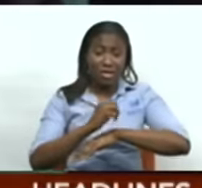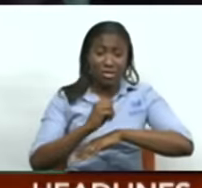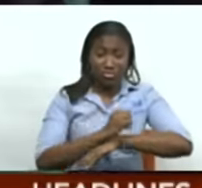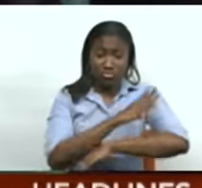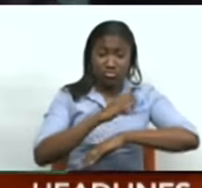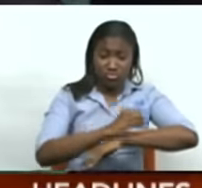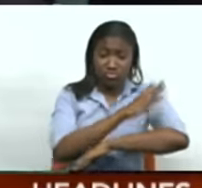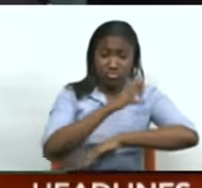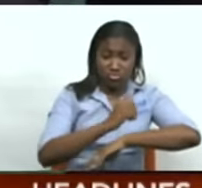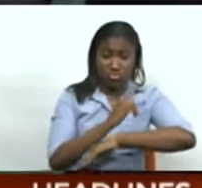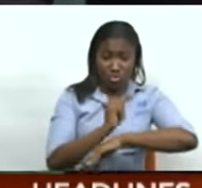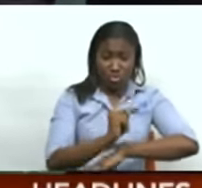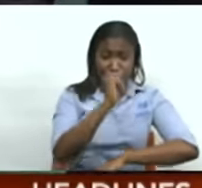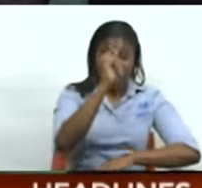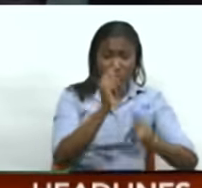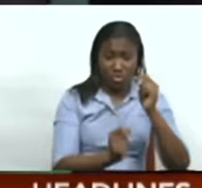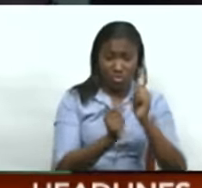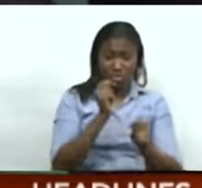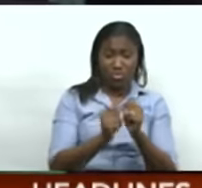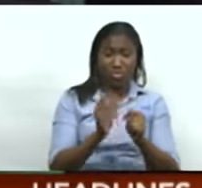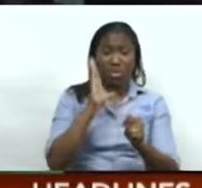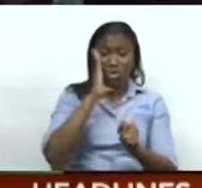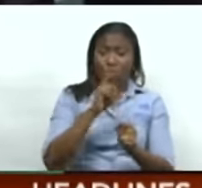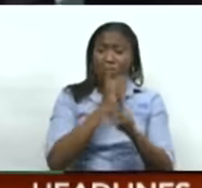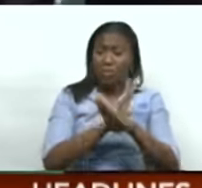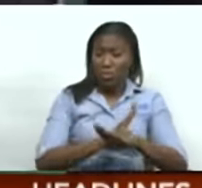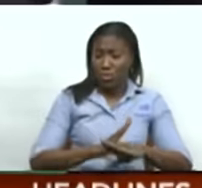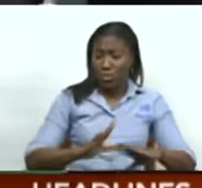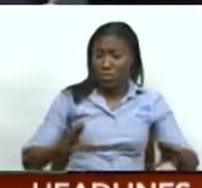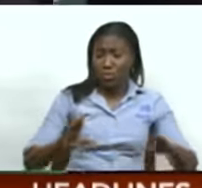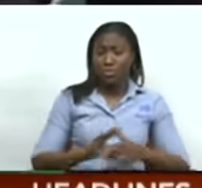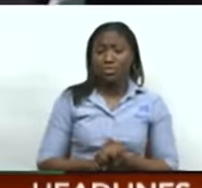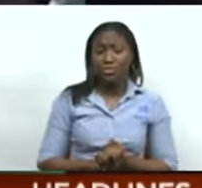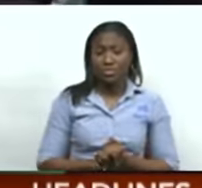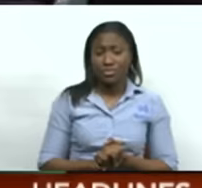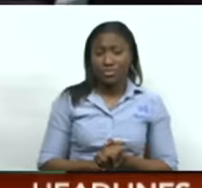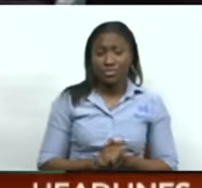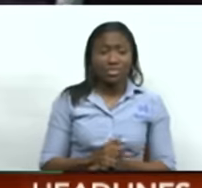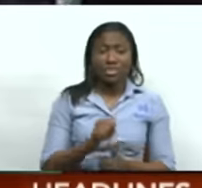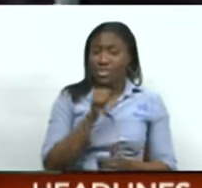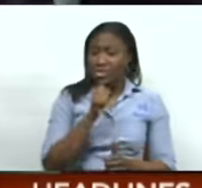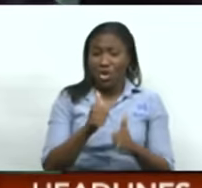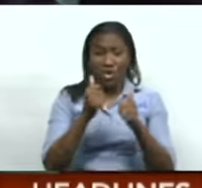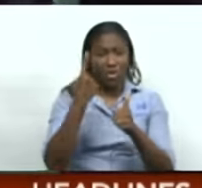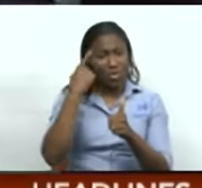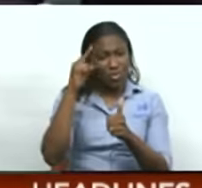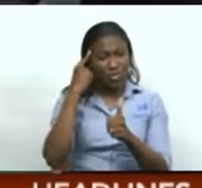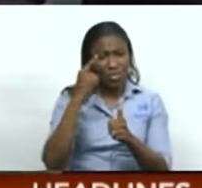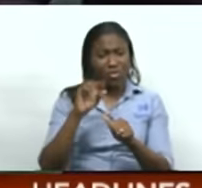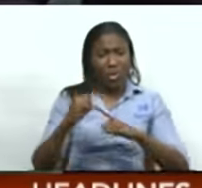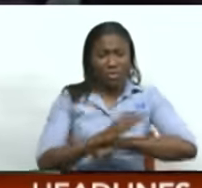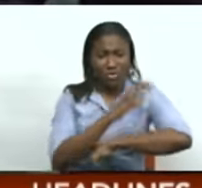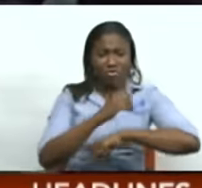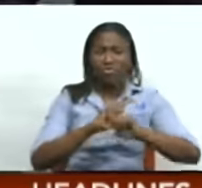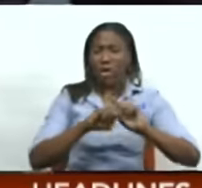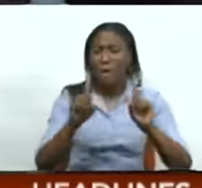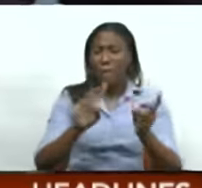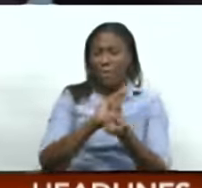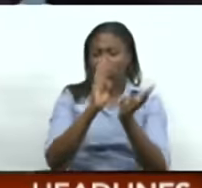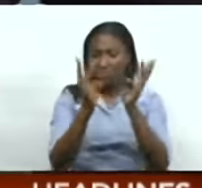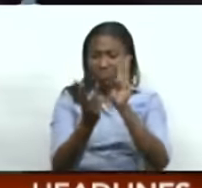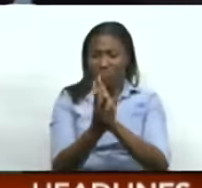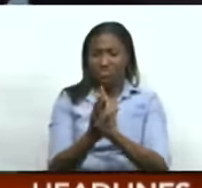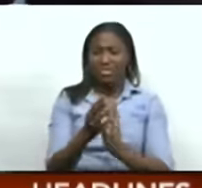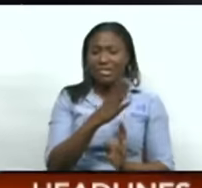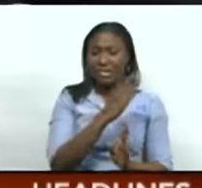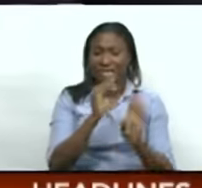of Trinidad and Tobago, and in sheltered areas up to 1.5 meters. So not a great weekend to head to the beach, with the weather and the seas not being quite